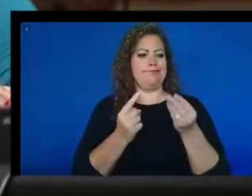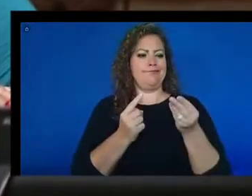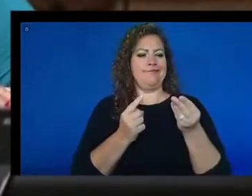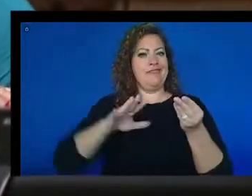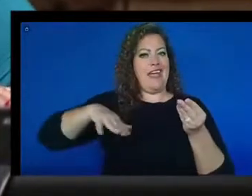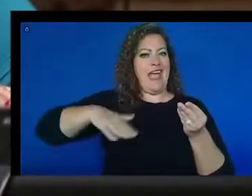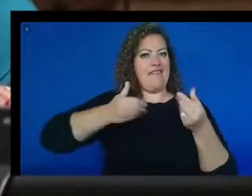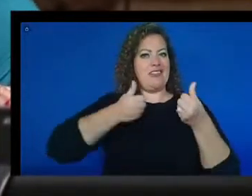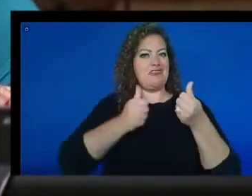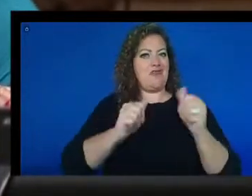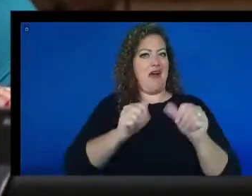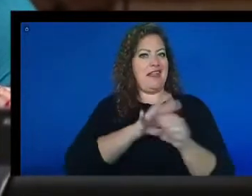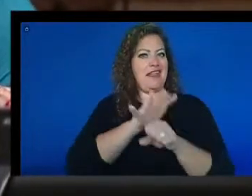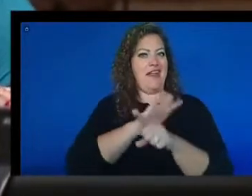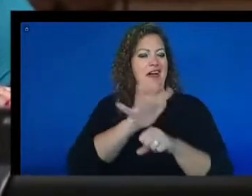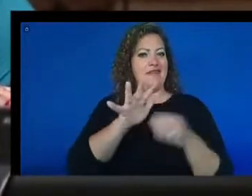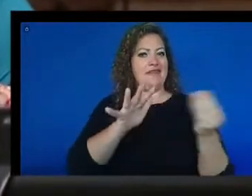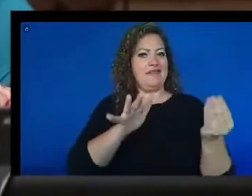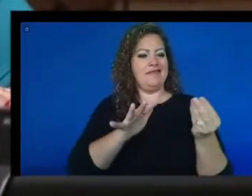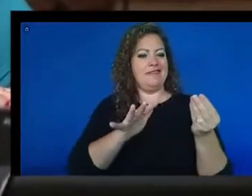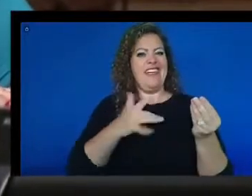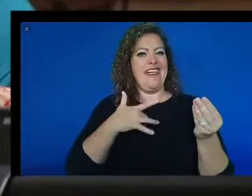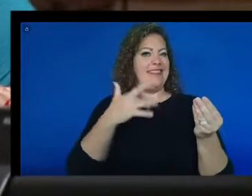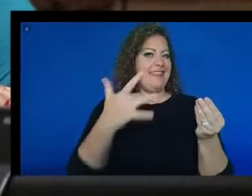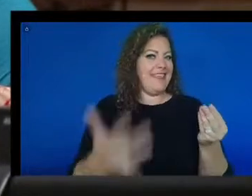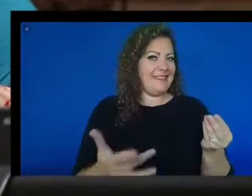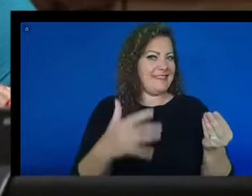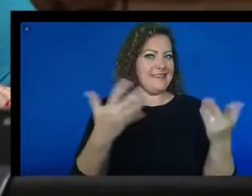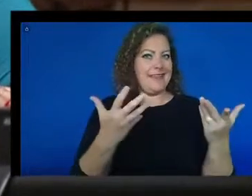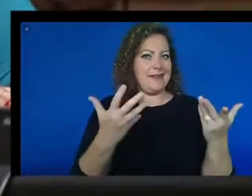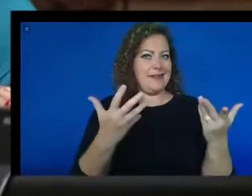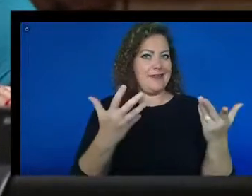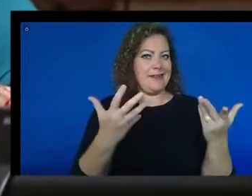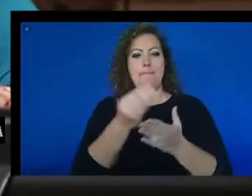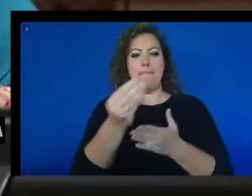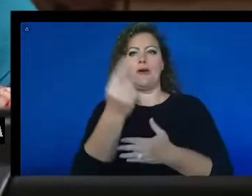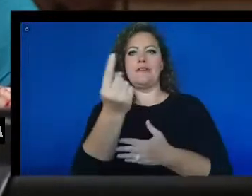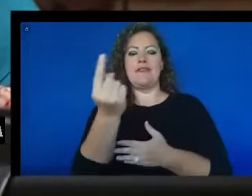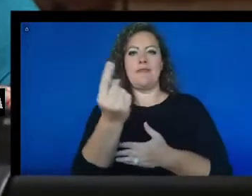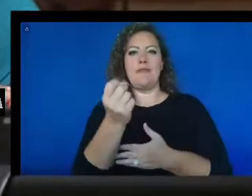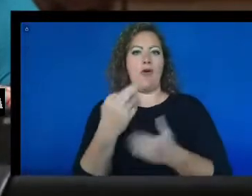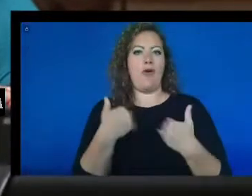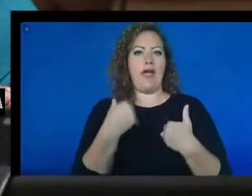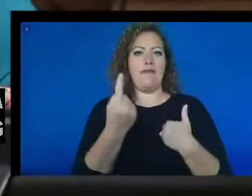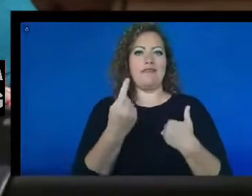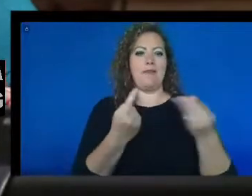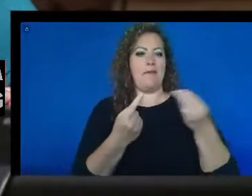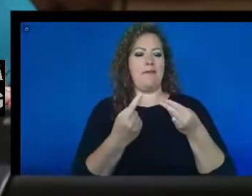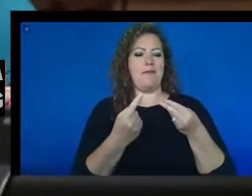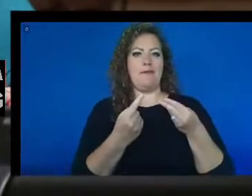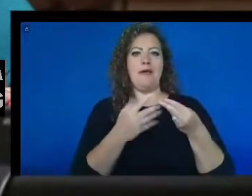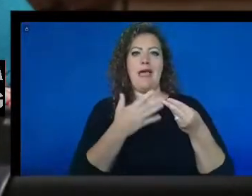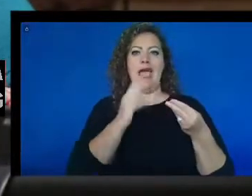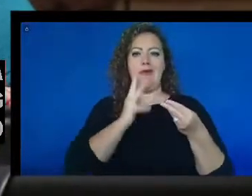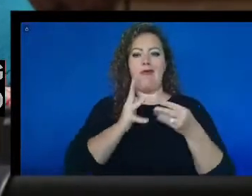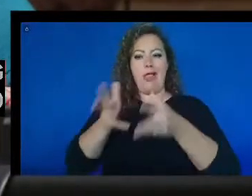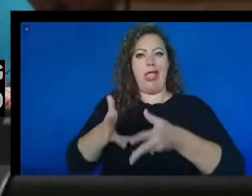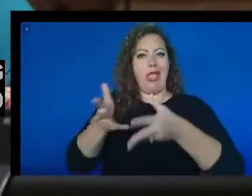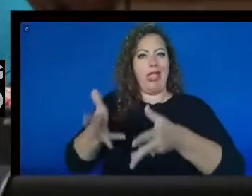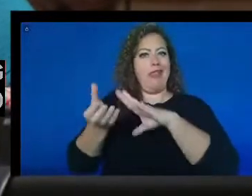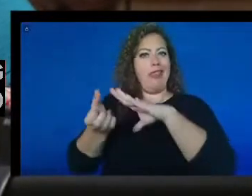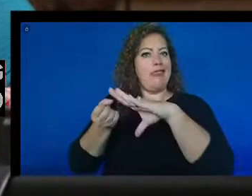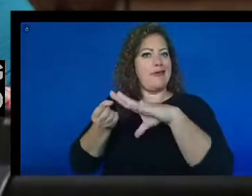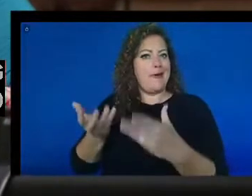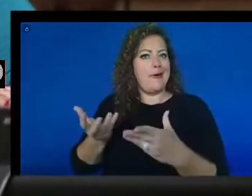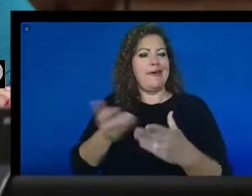first, then they have a tendency to purchase something or have something provided and it sits in the drawer. Last thing we wanted to do